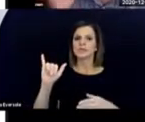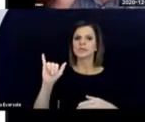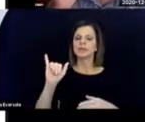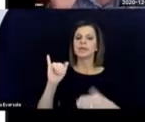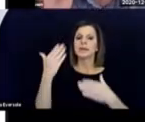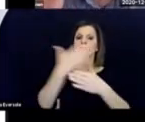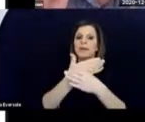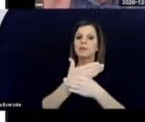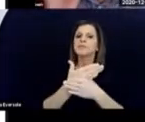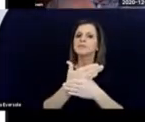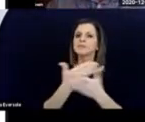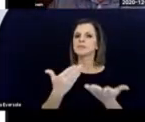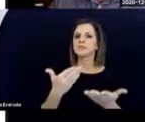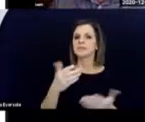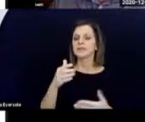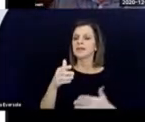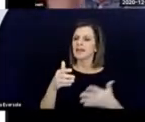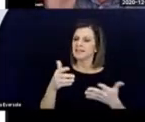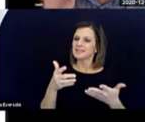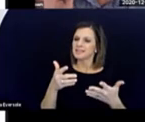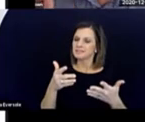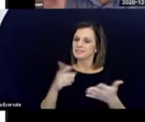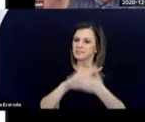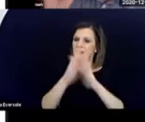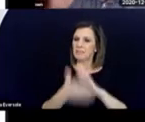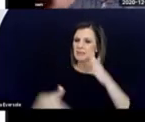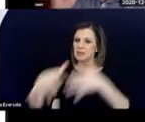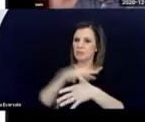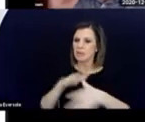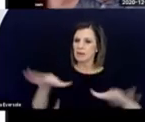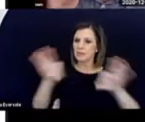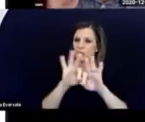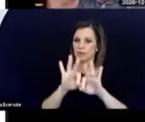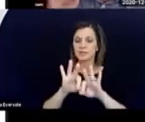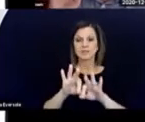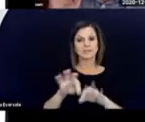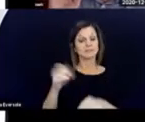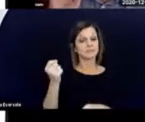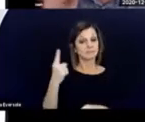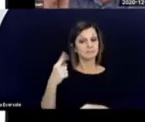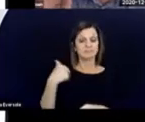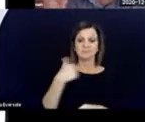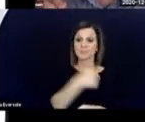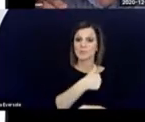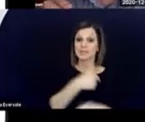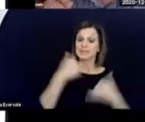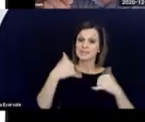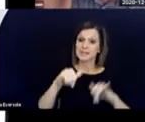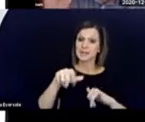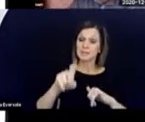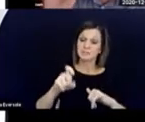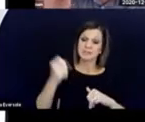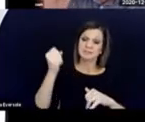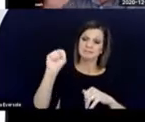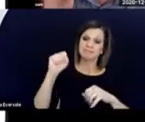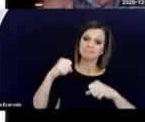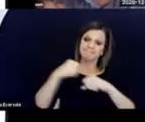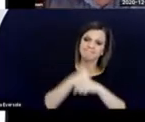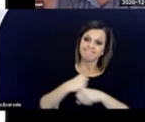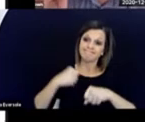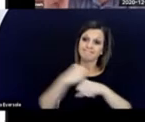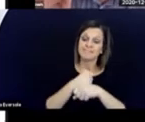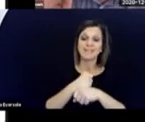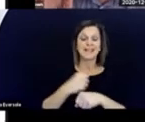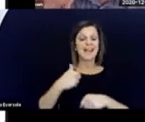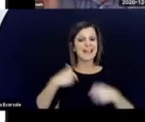primary importance. And that is a battle that we, we have to keep fighting and that I'm